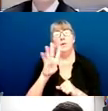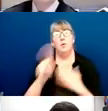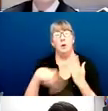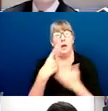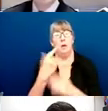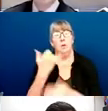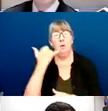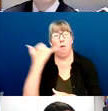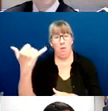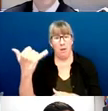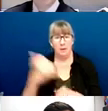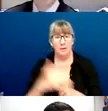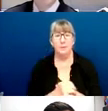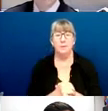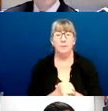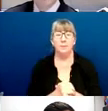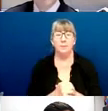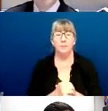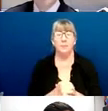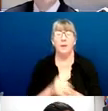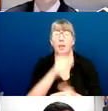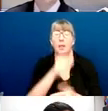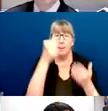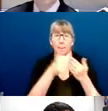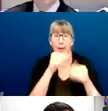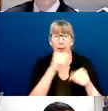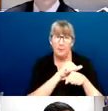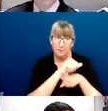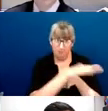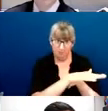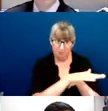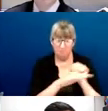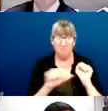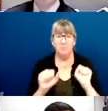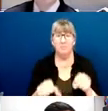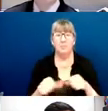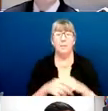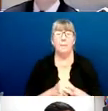They accept mail correspondence at their mailing address.